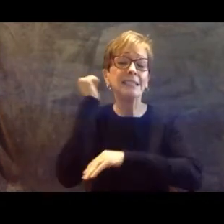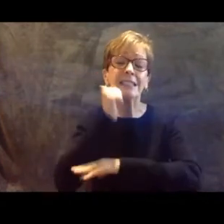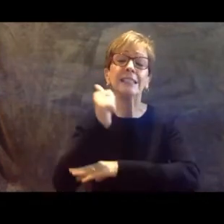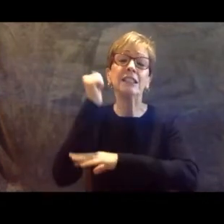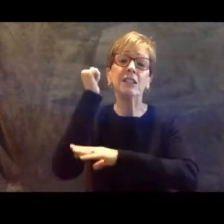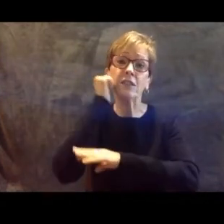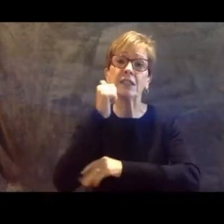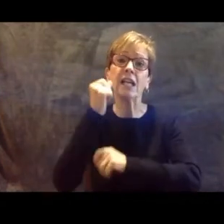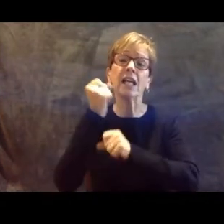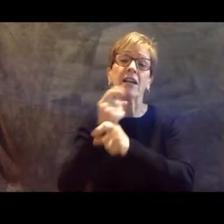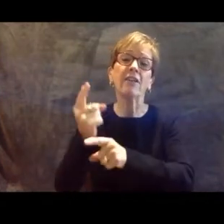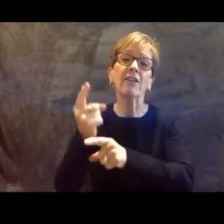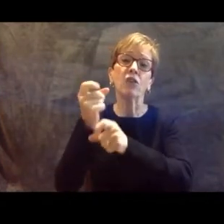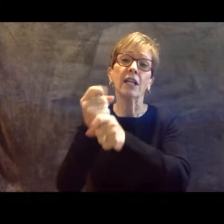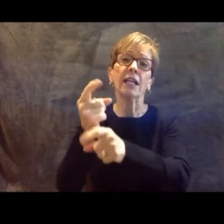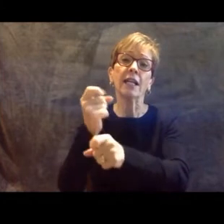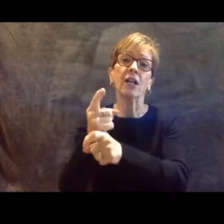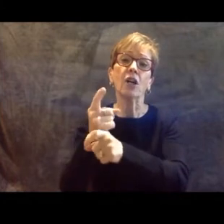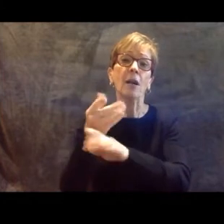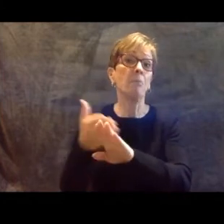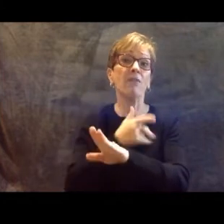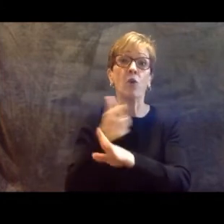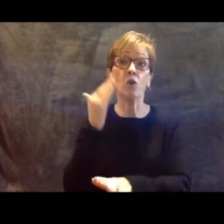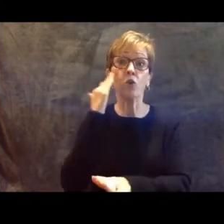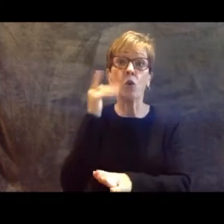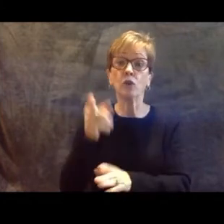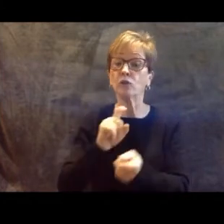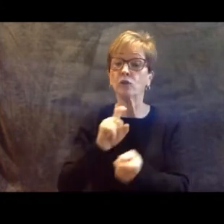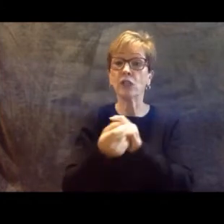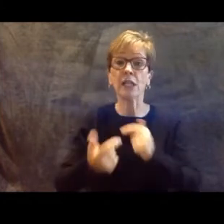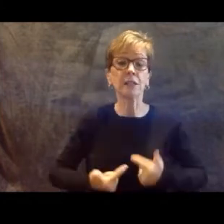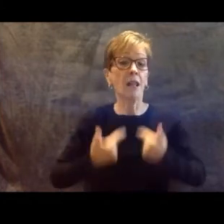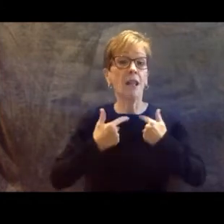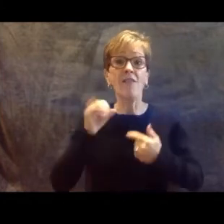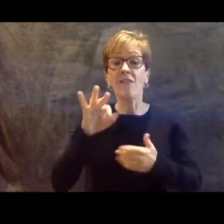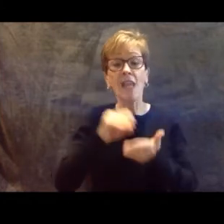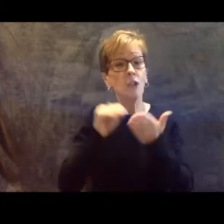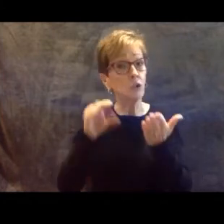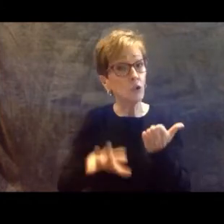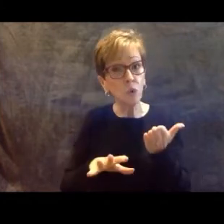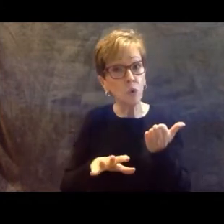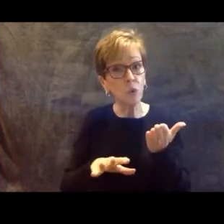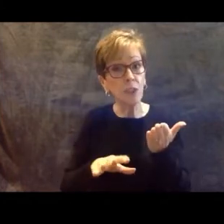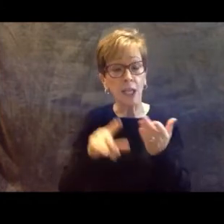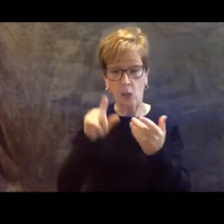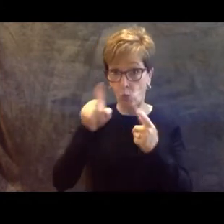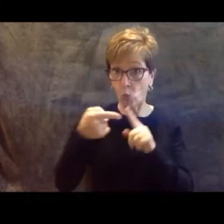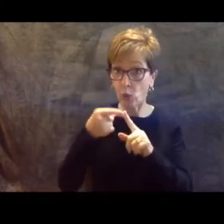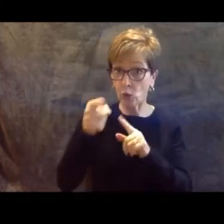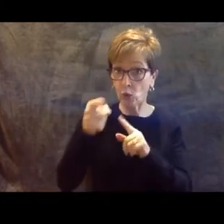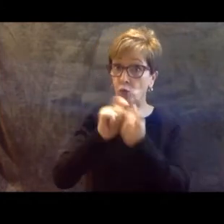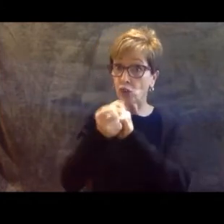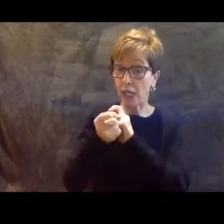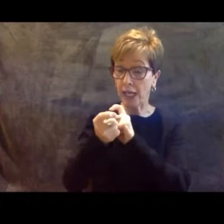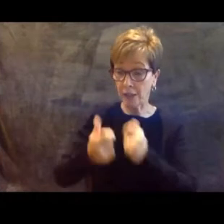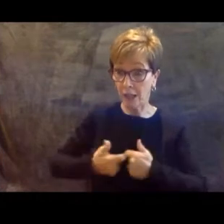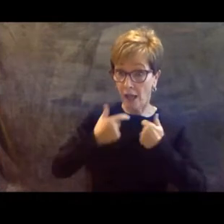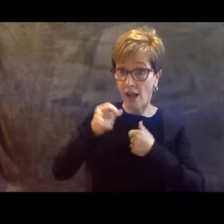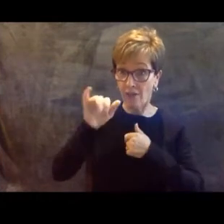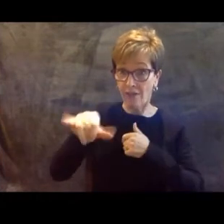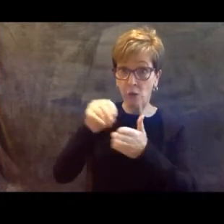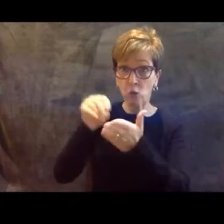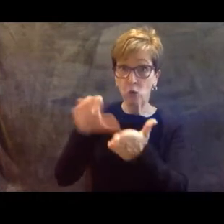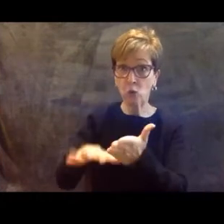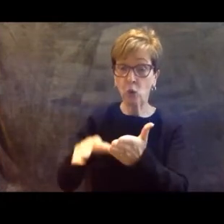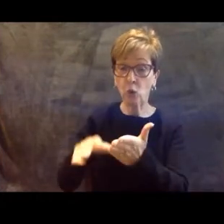changed the life of that student. And when you change the life of a student, you are